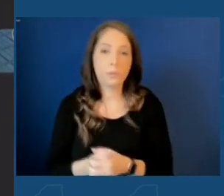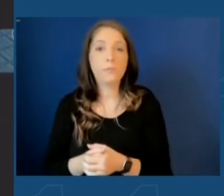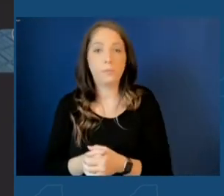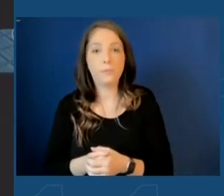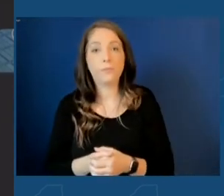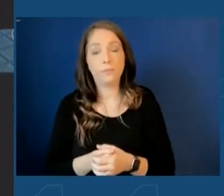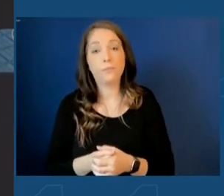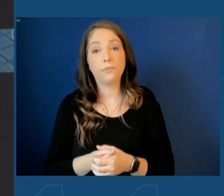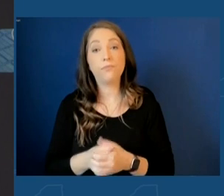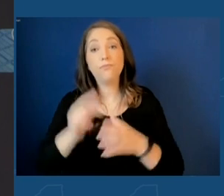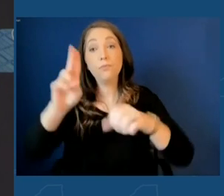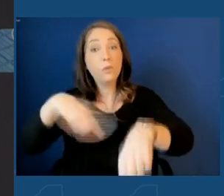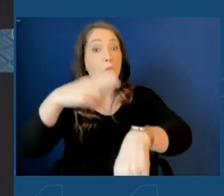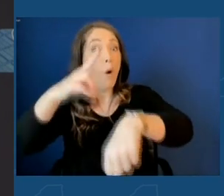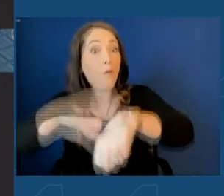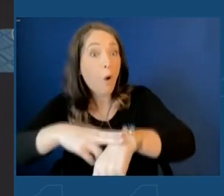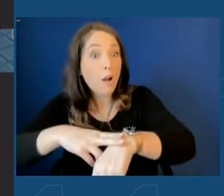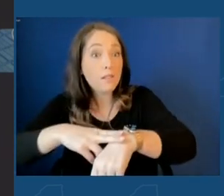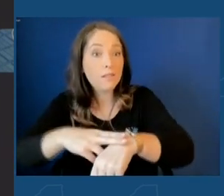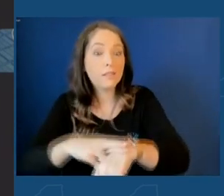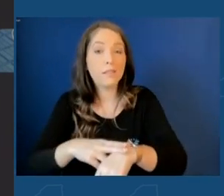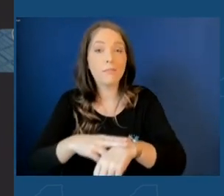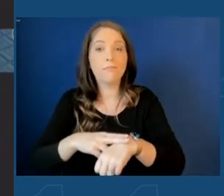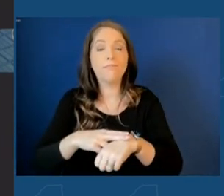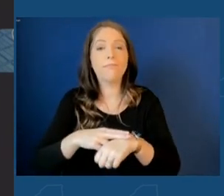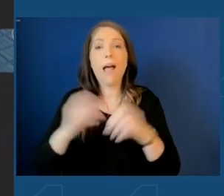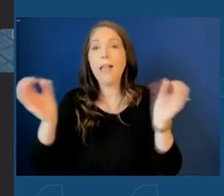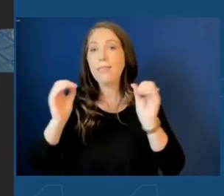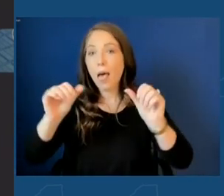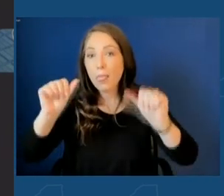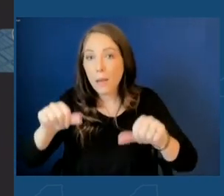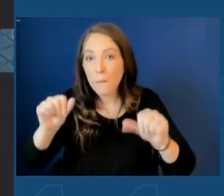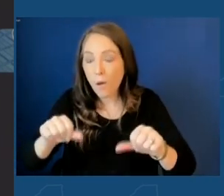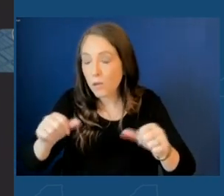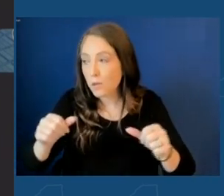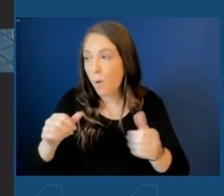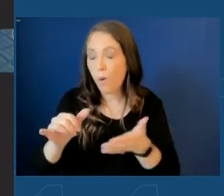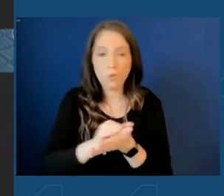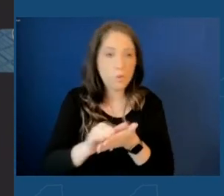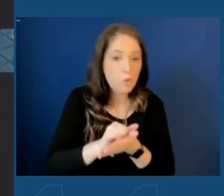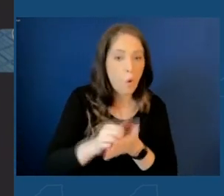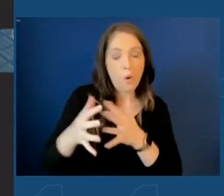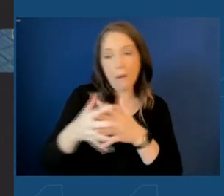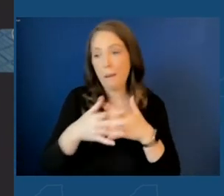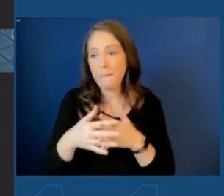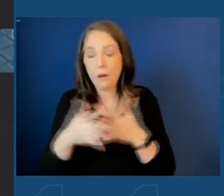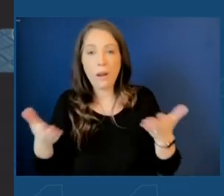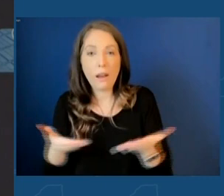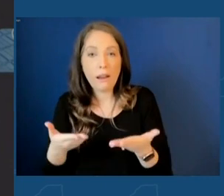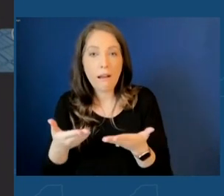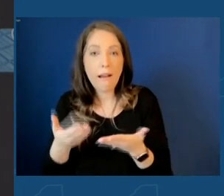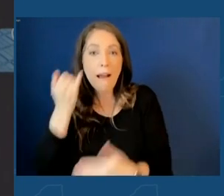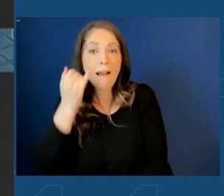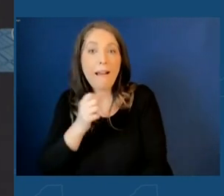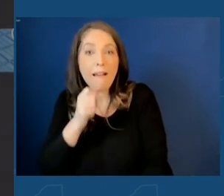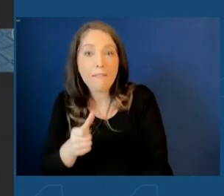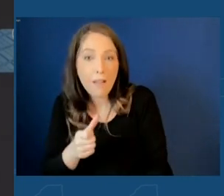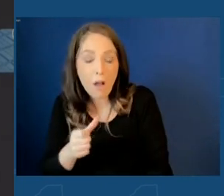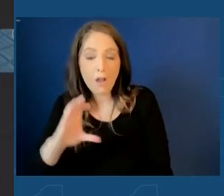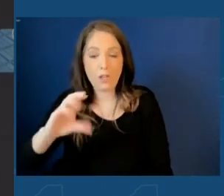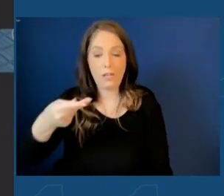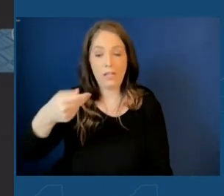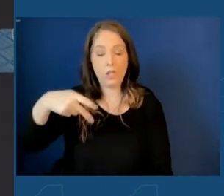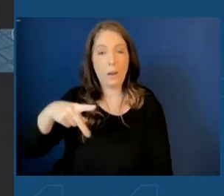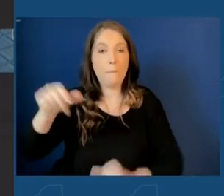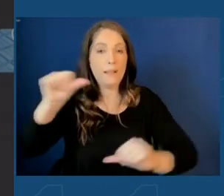But of course, none of this would have been possible at White Pine or in the U.S. for that matter without the chips and science legislation I was proud to